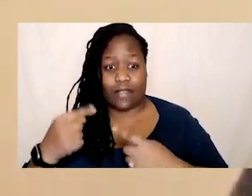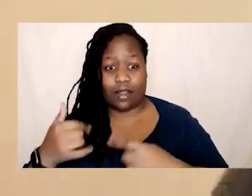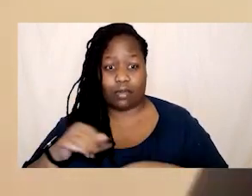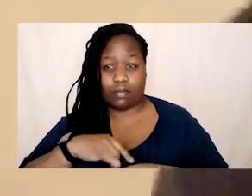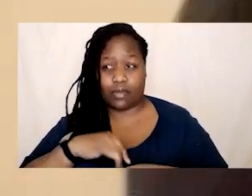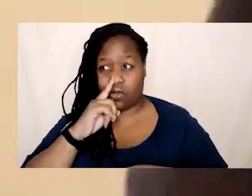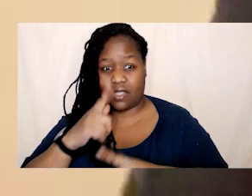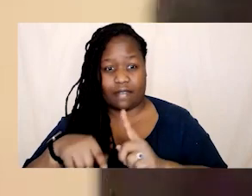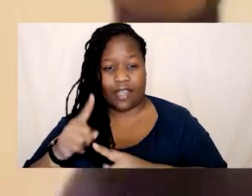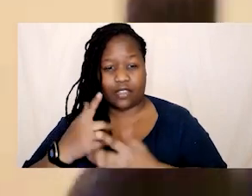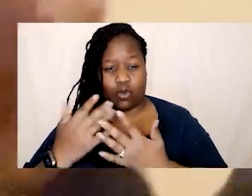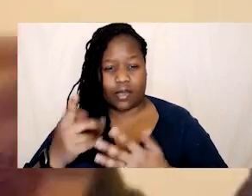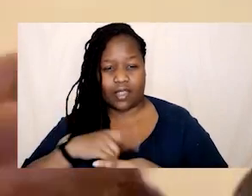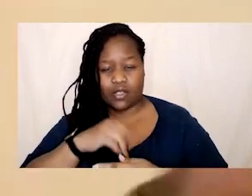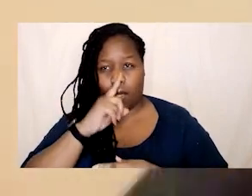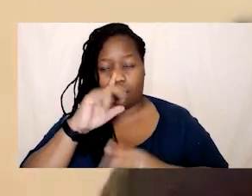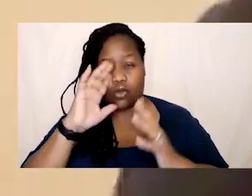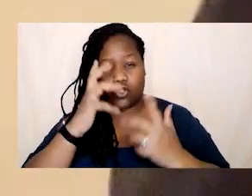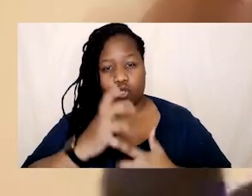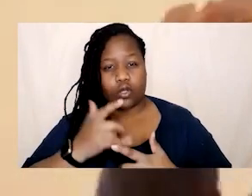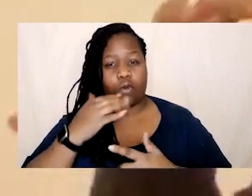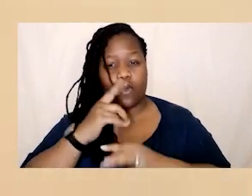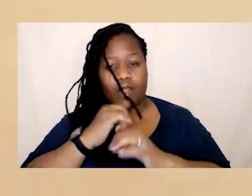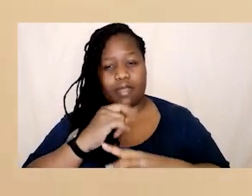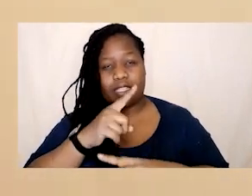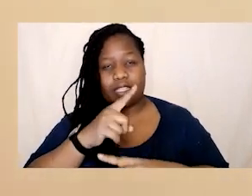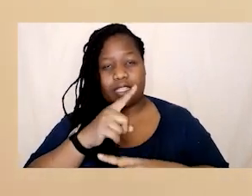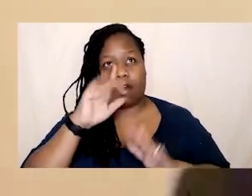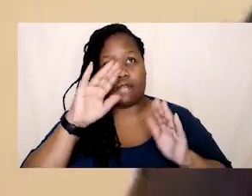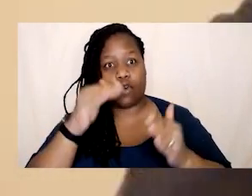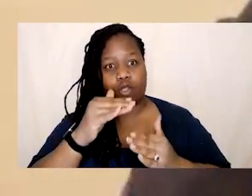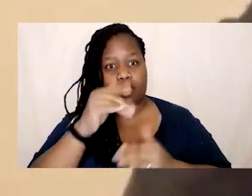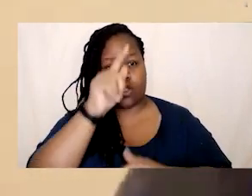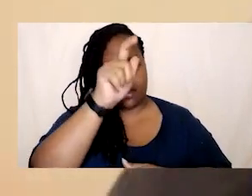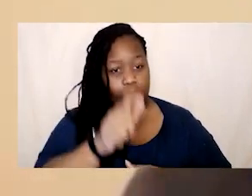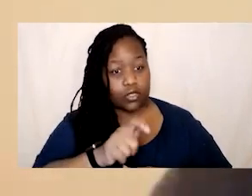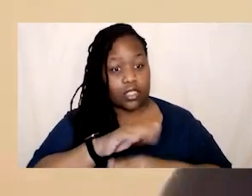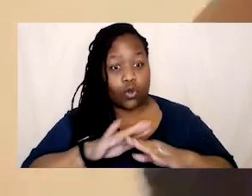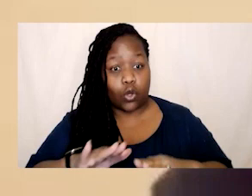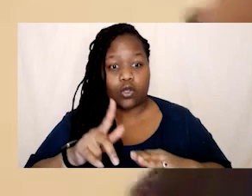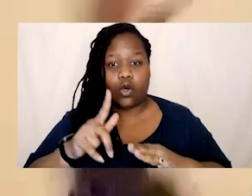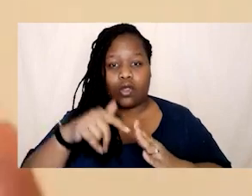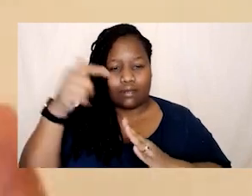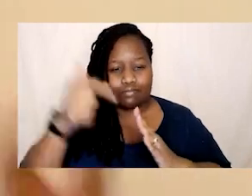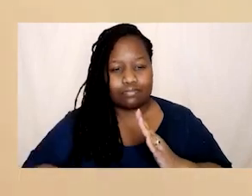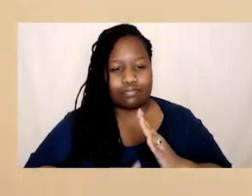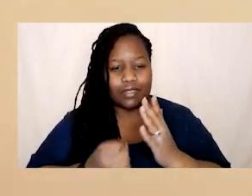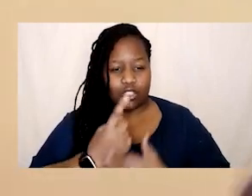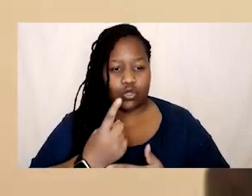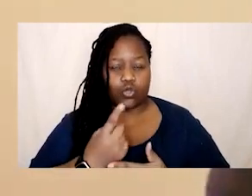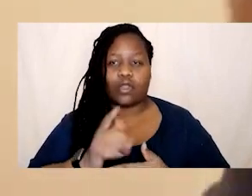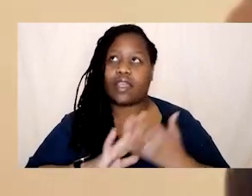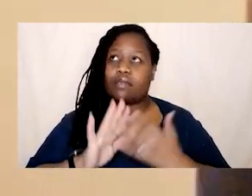the media make it about him and personalize him when this is a systemic issue and therefore it relies we will we now rely on governments